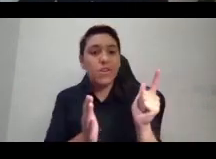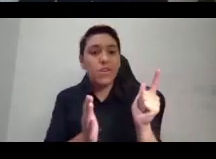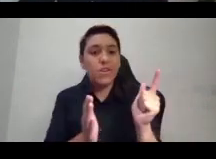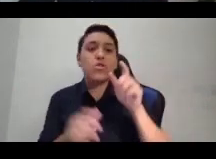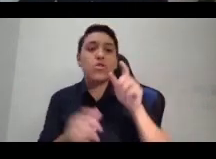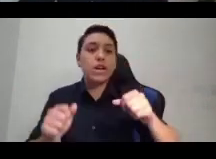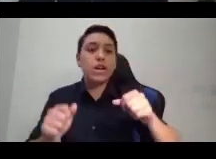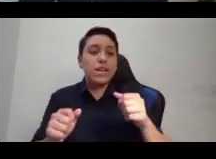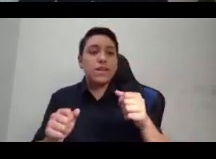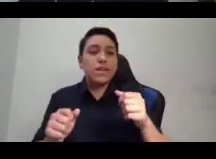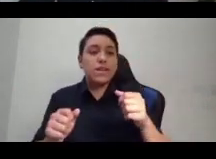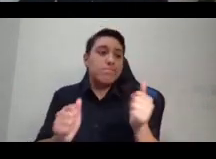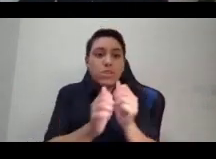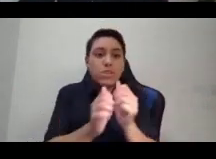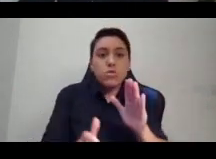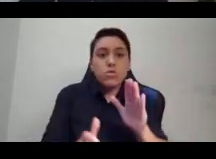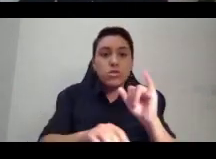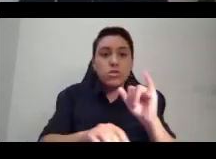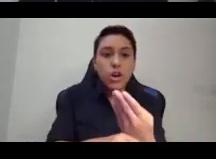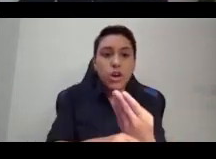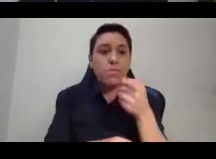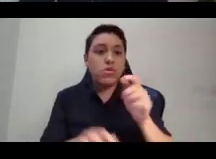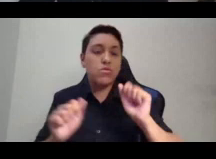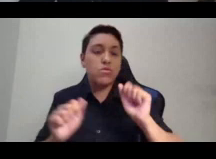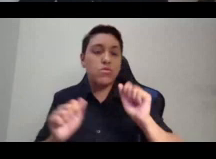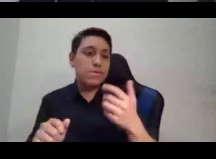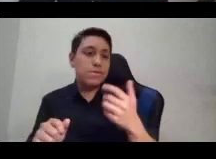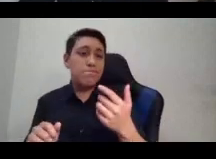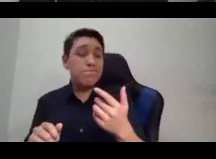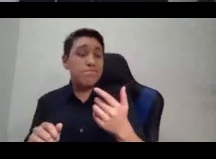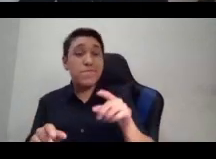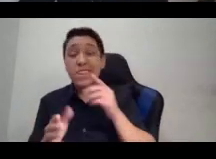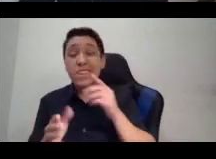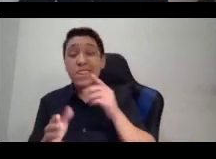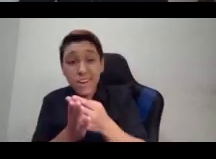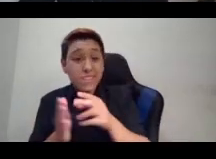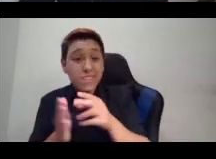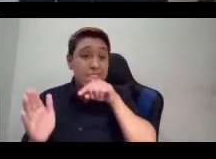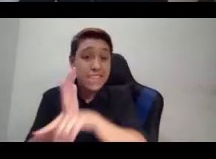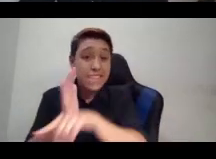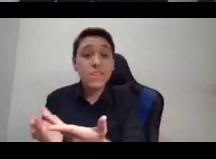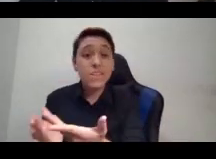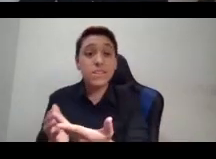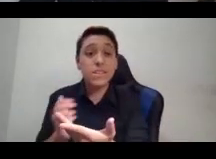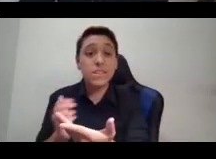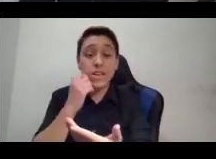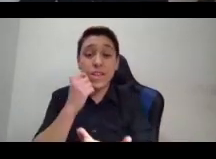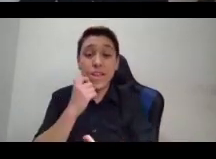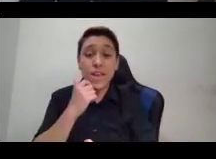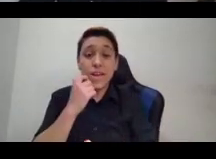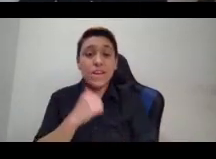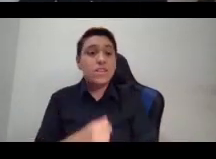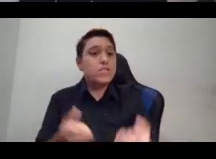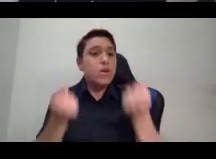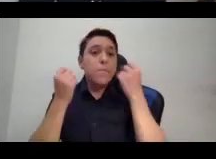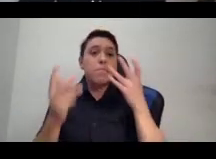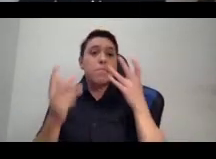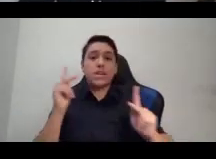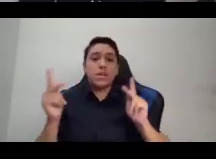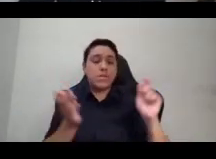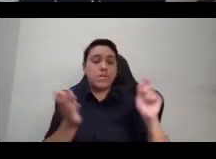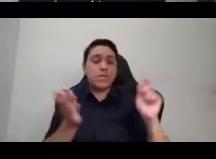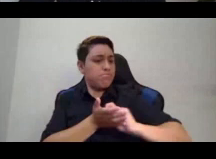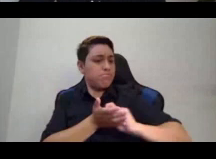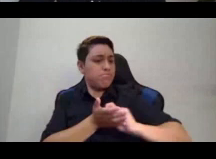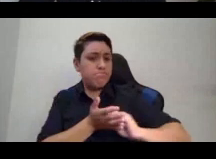you could be killed. Dozens of people signed this petition to the president of the United States because they cared so much and thought that